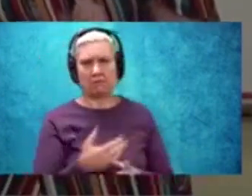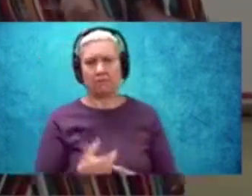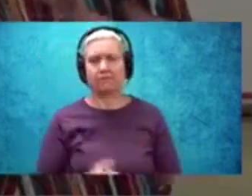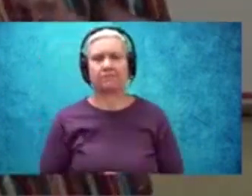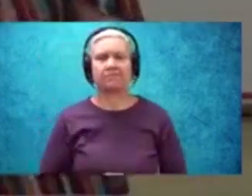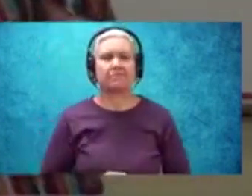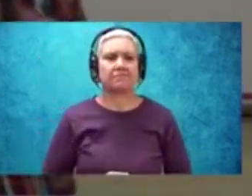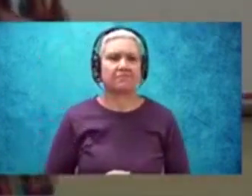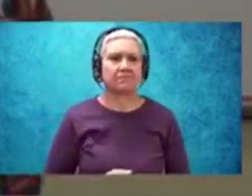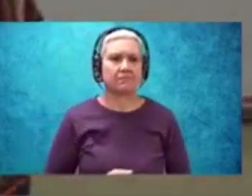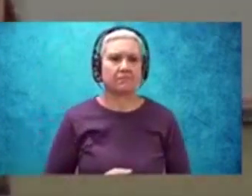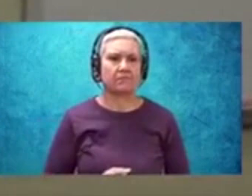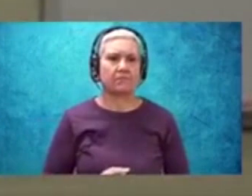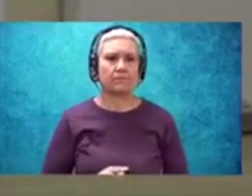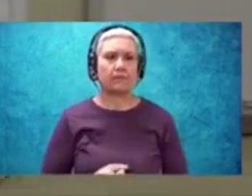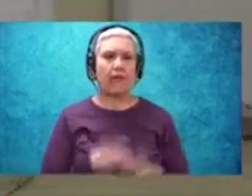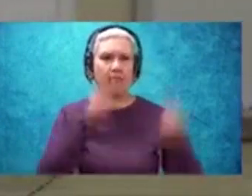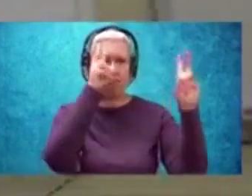this works for theme.